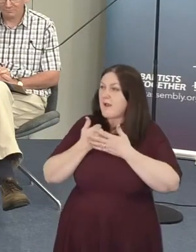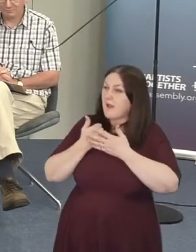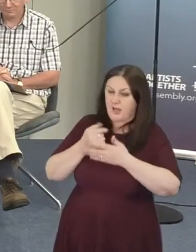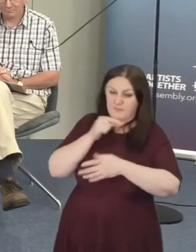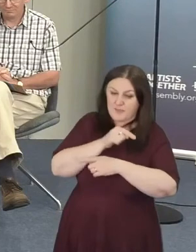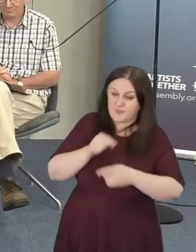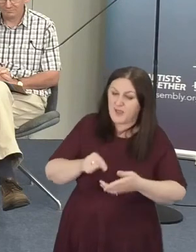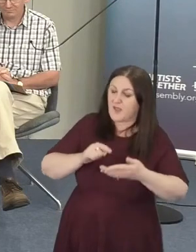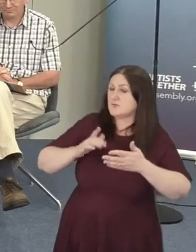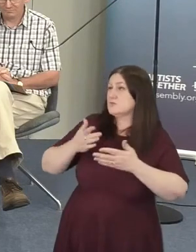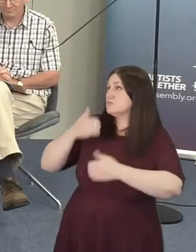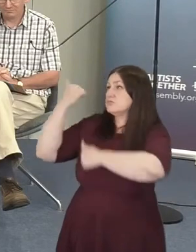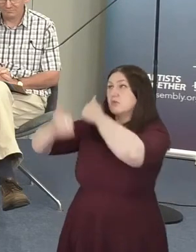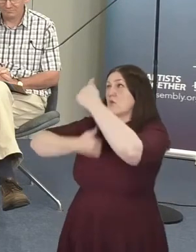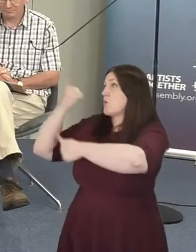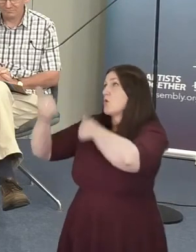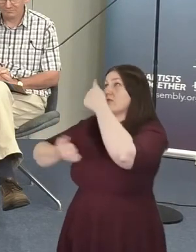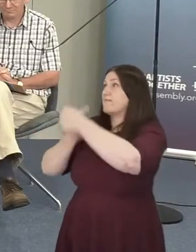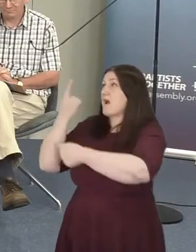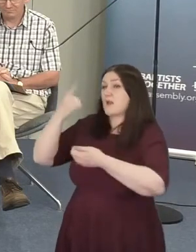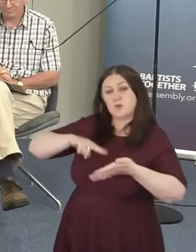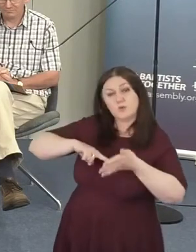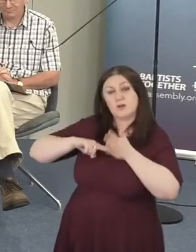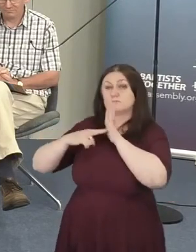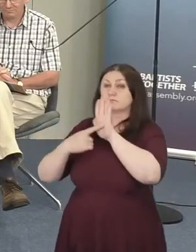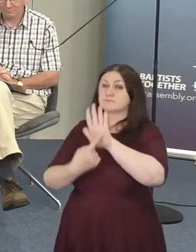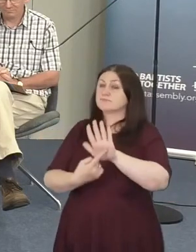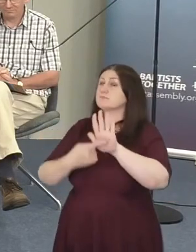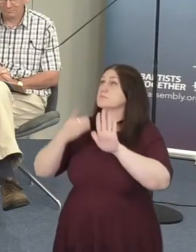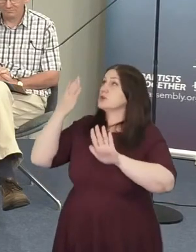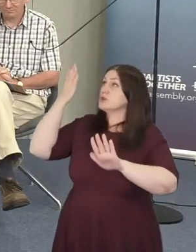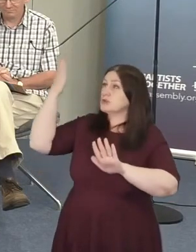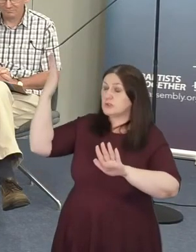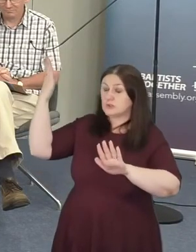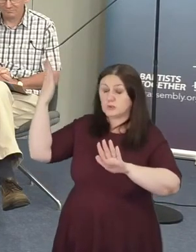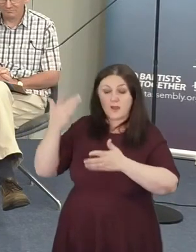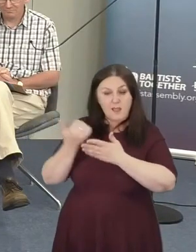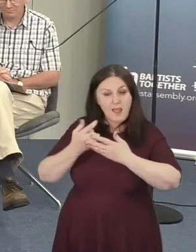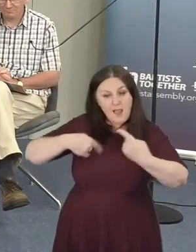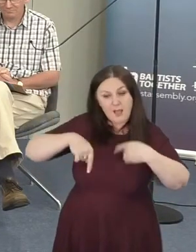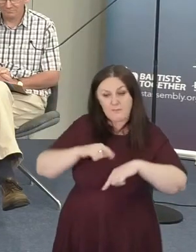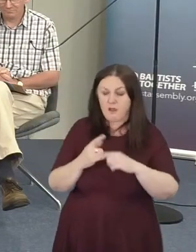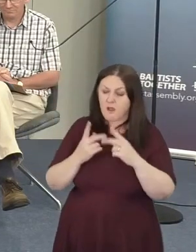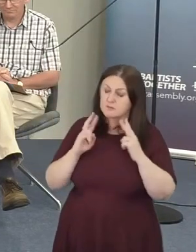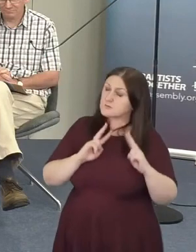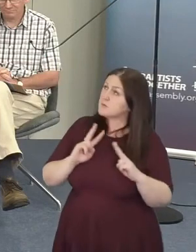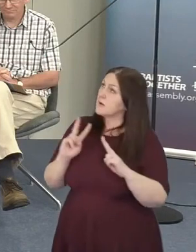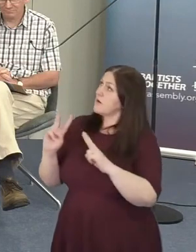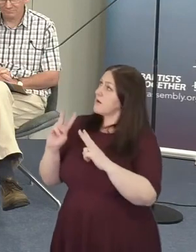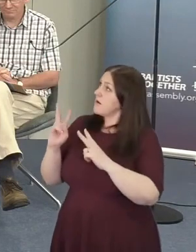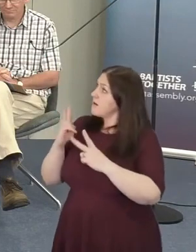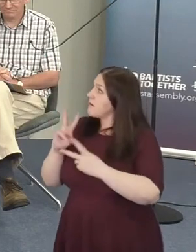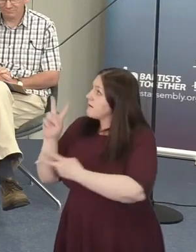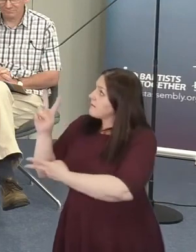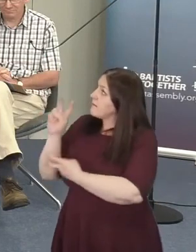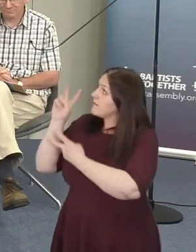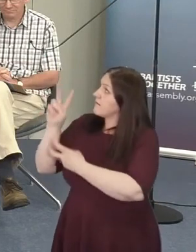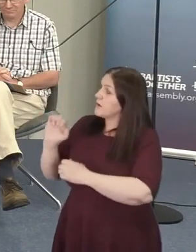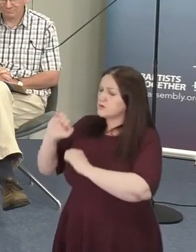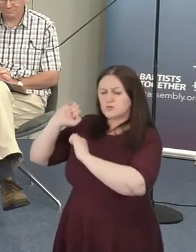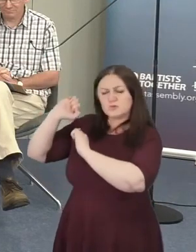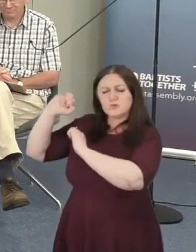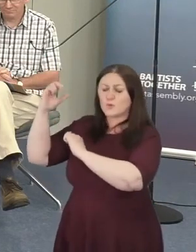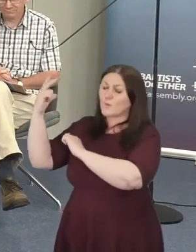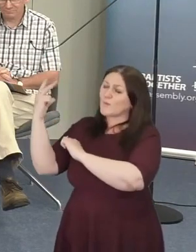is encouraging us to be attentive to the voice of your spirit and to your grace. Not